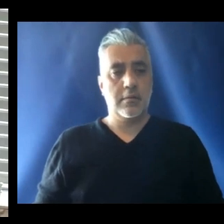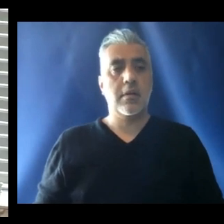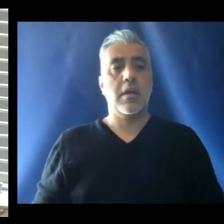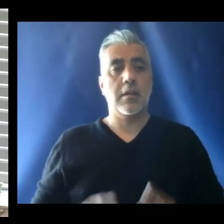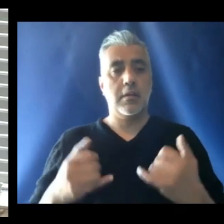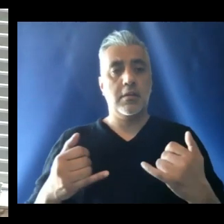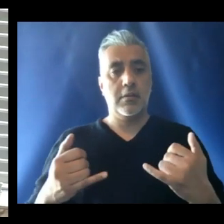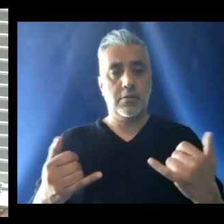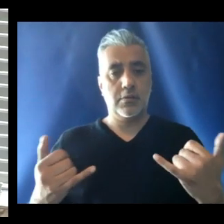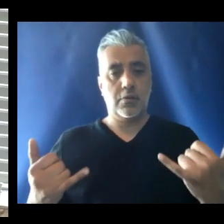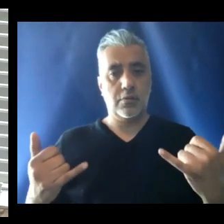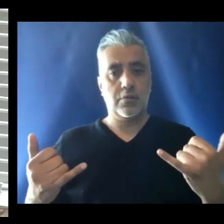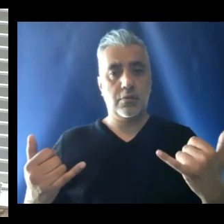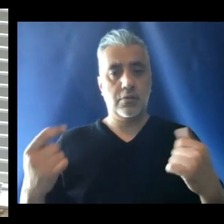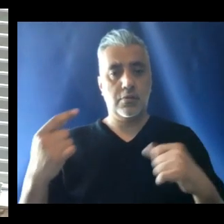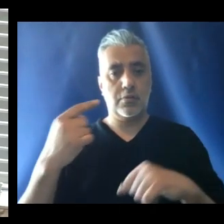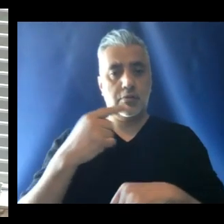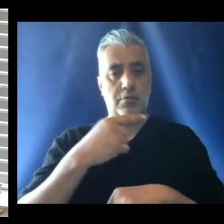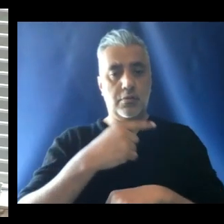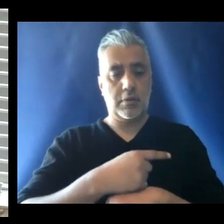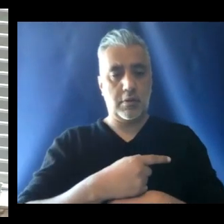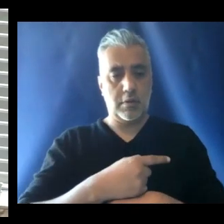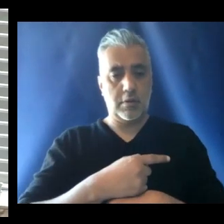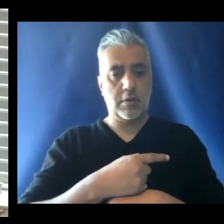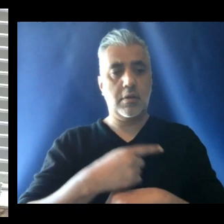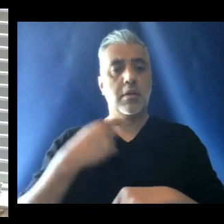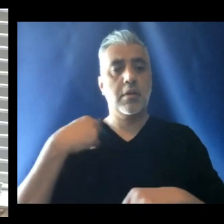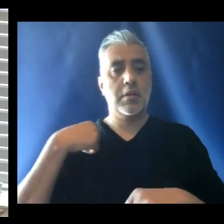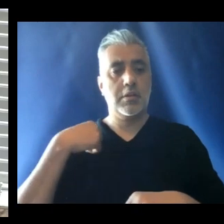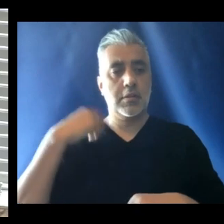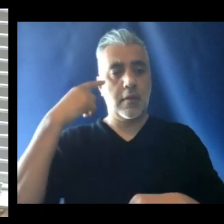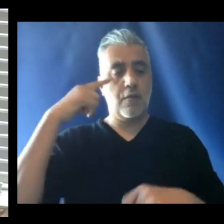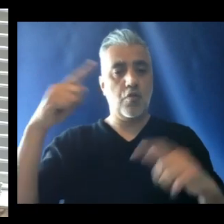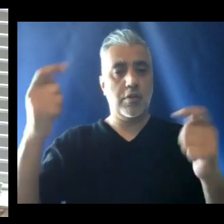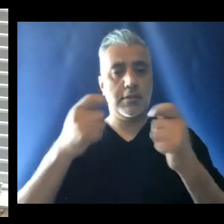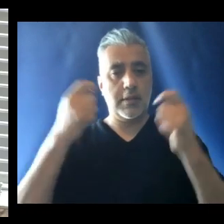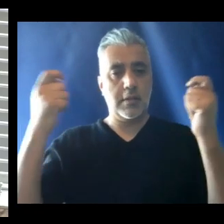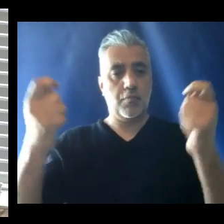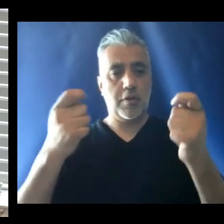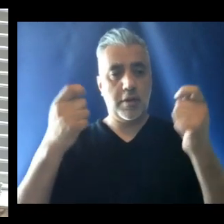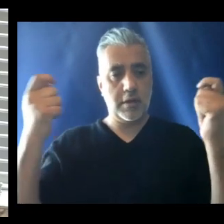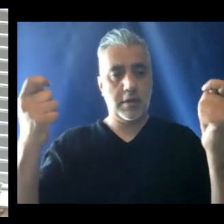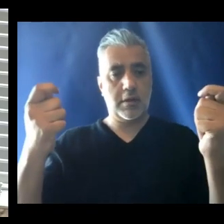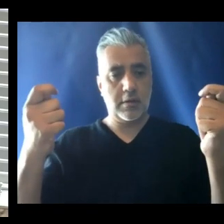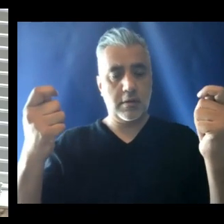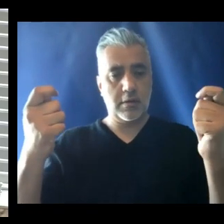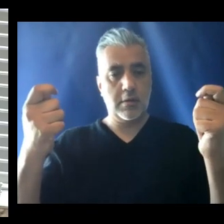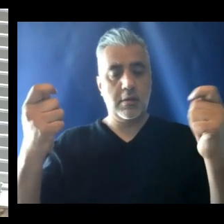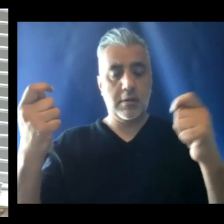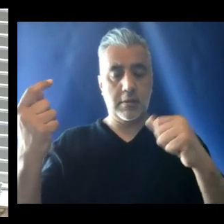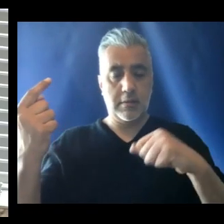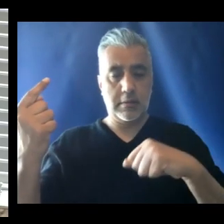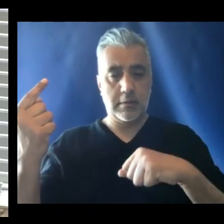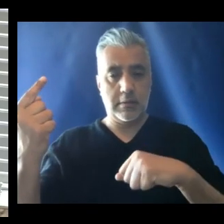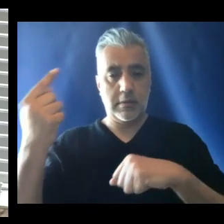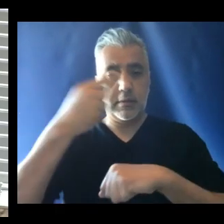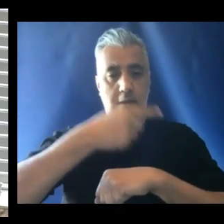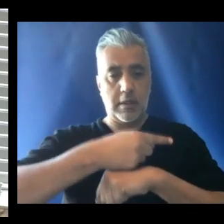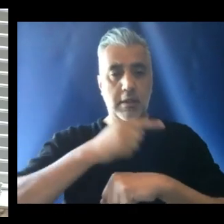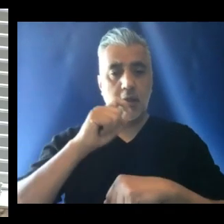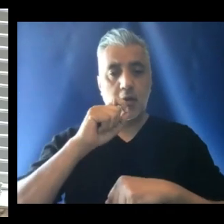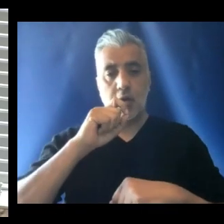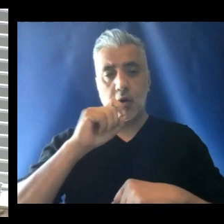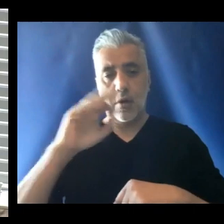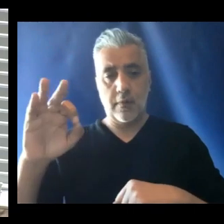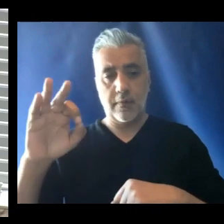Today is also a special day for celebrating the day of